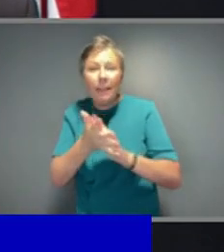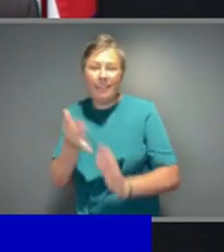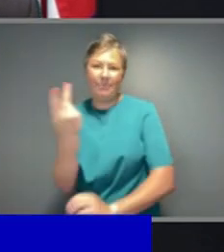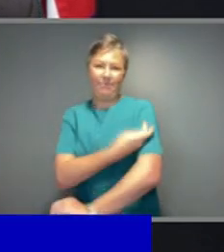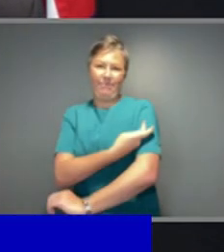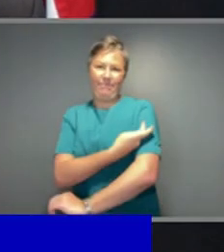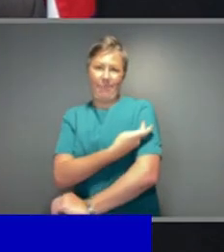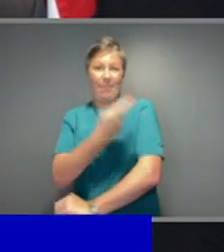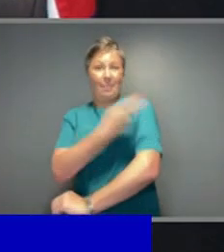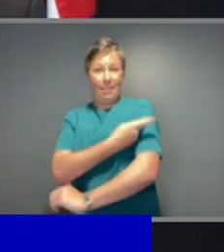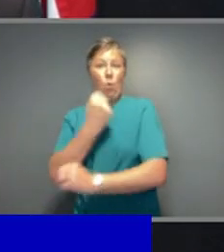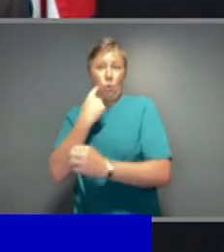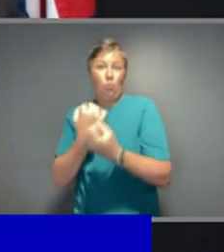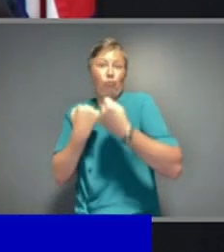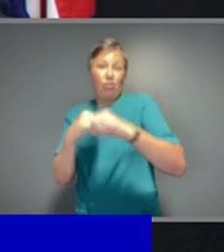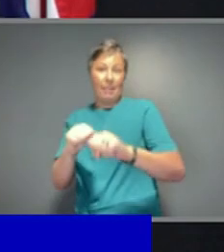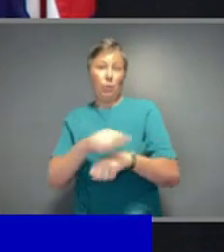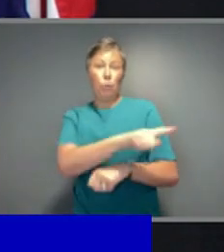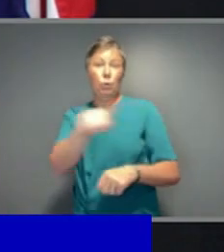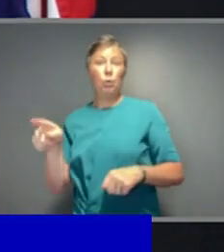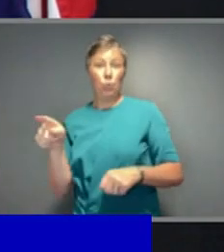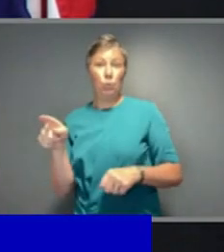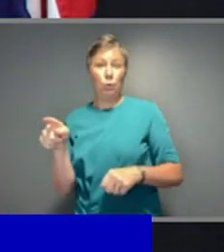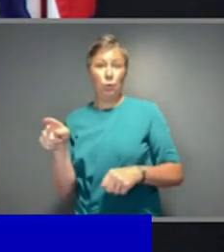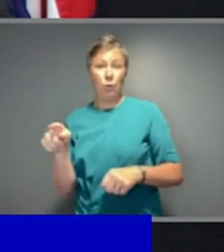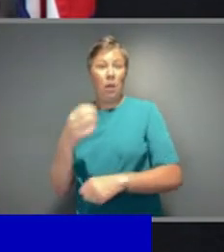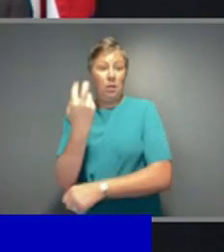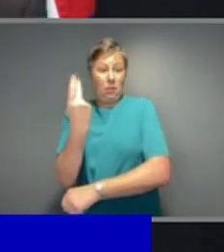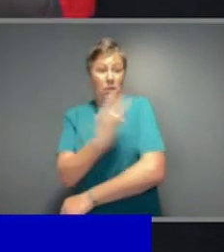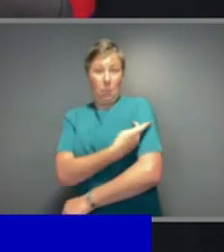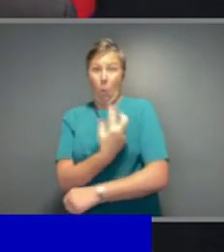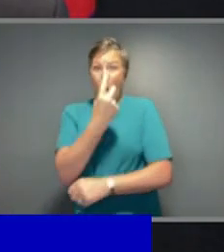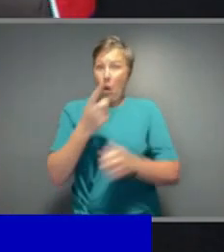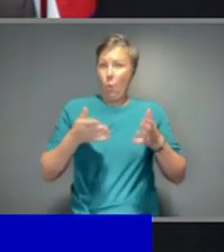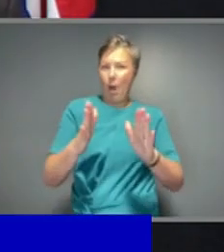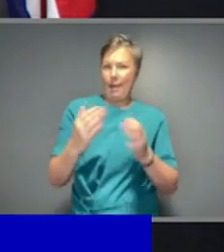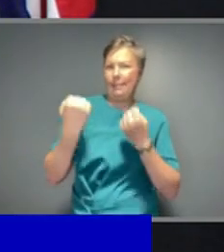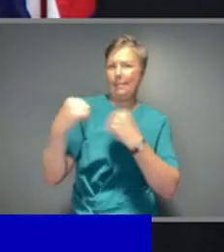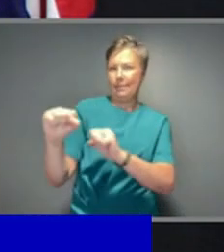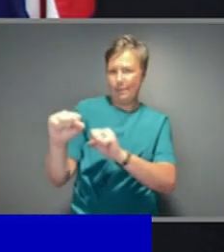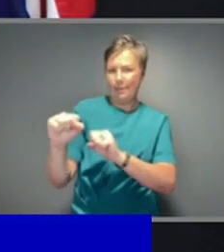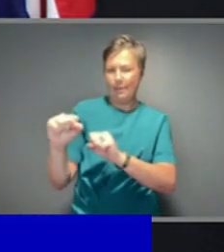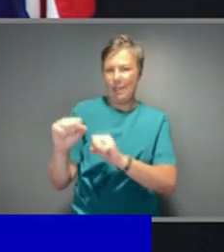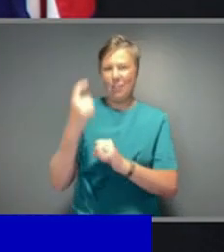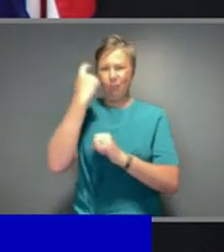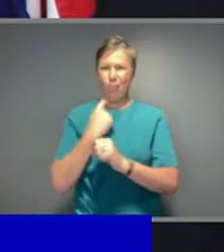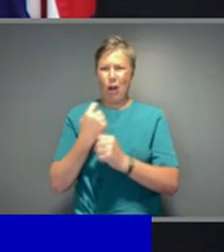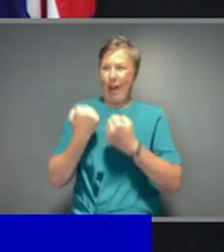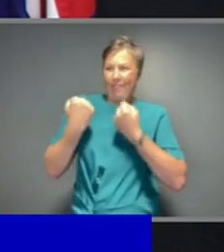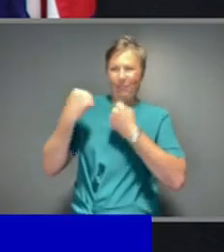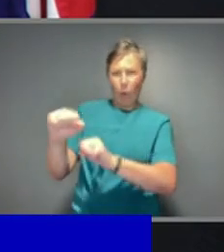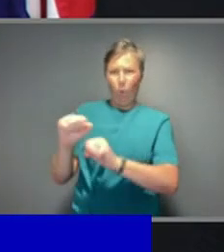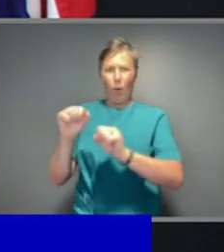necessary to ensure the many tools we have to suppress the virus and its impact on lives and livelihoods are held at bay.